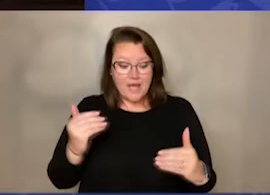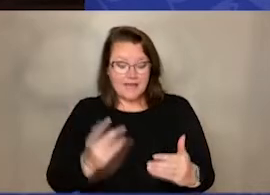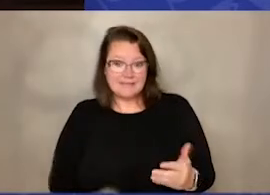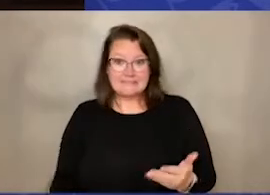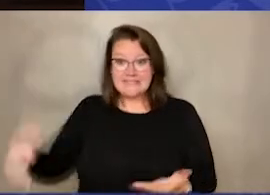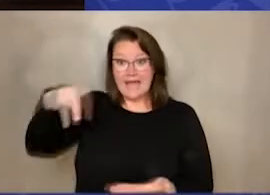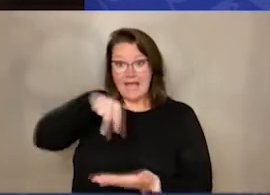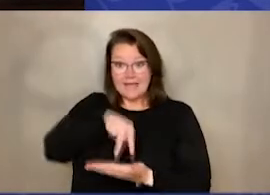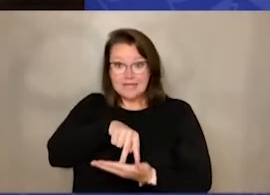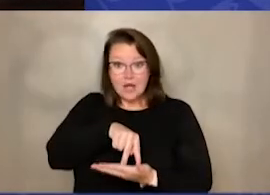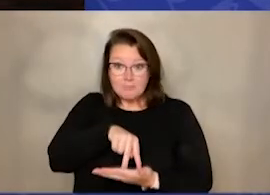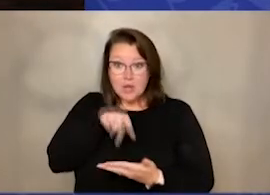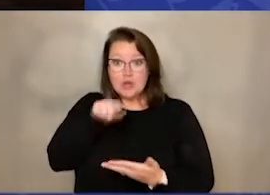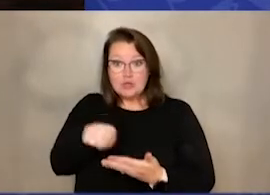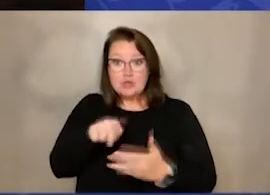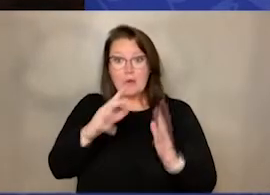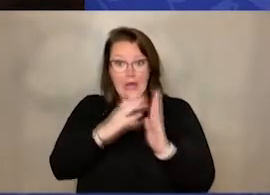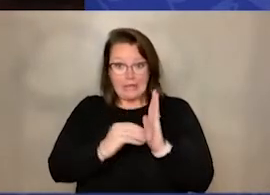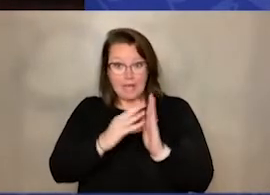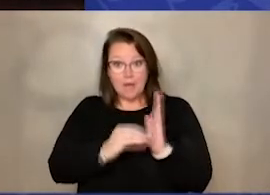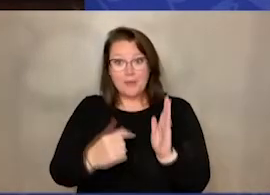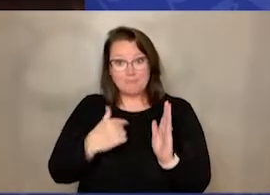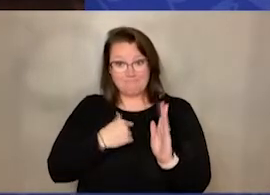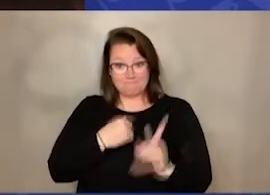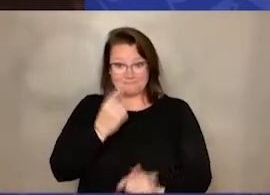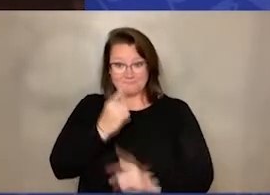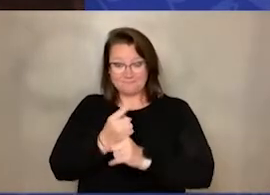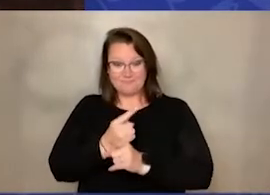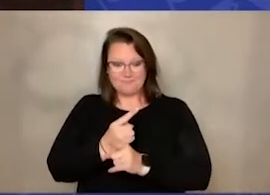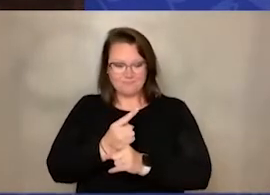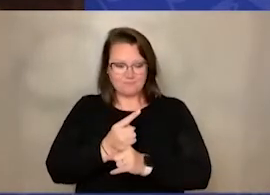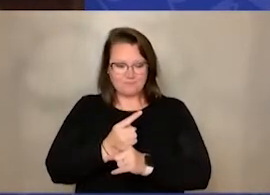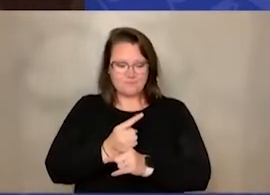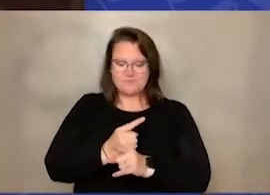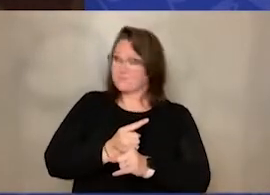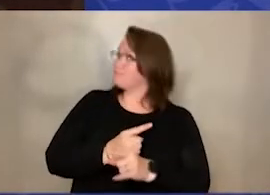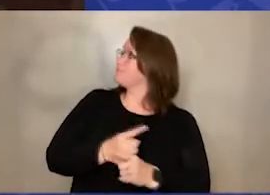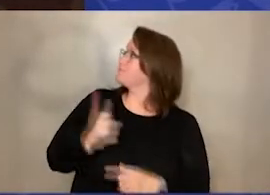and you're going to do what I do. So we're going to go on a little hike.